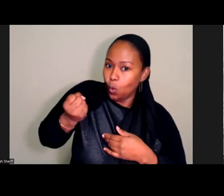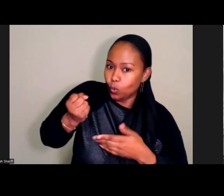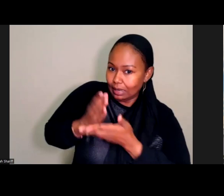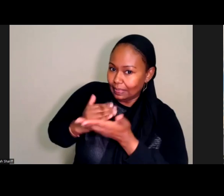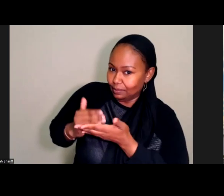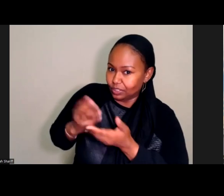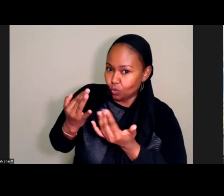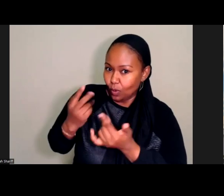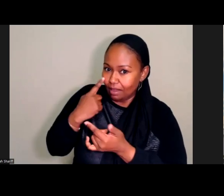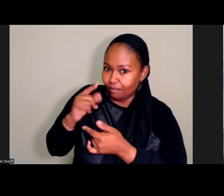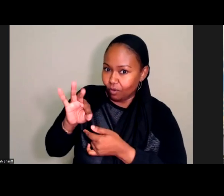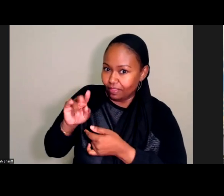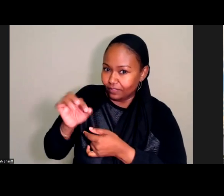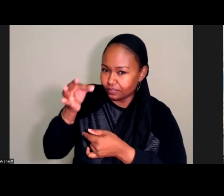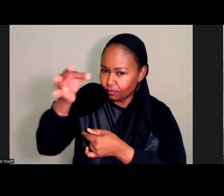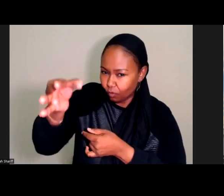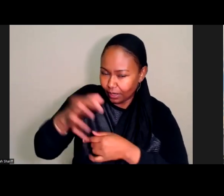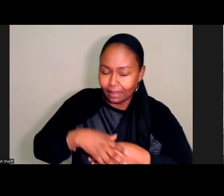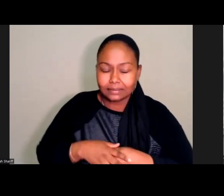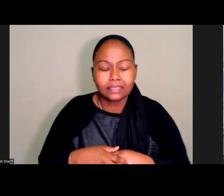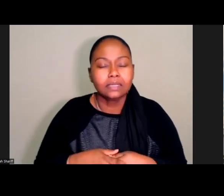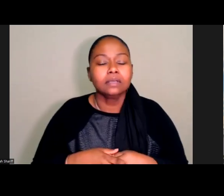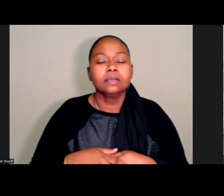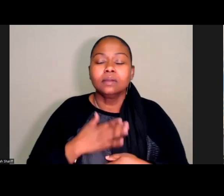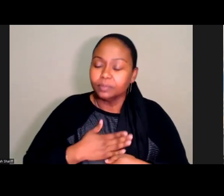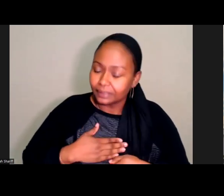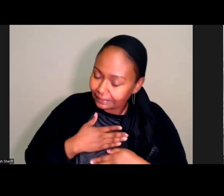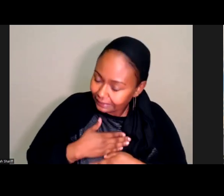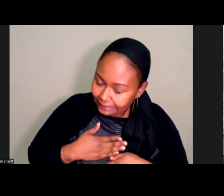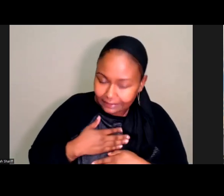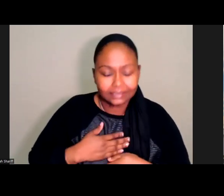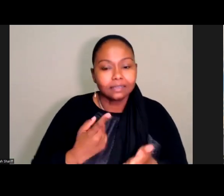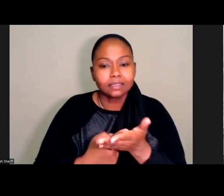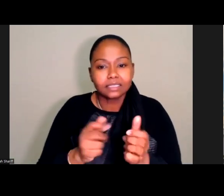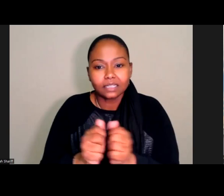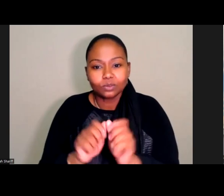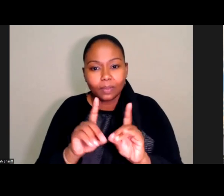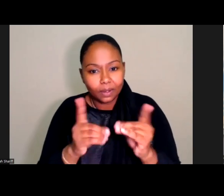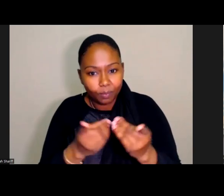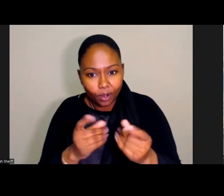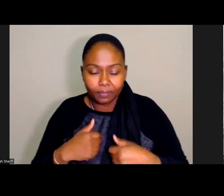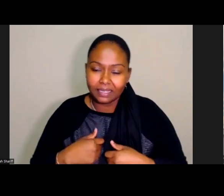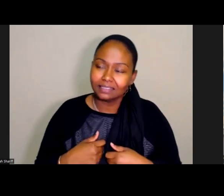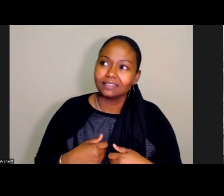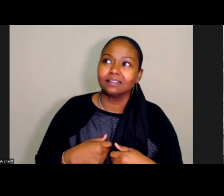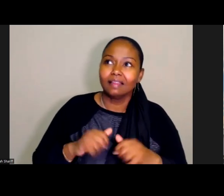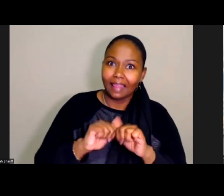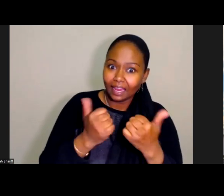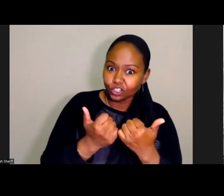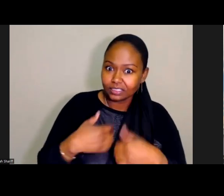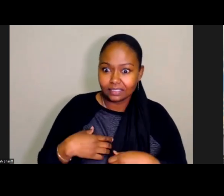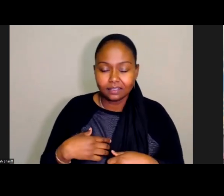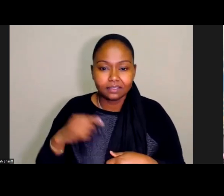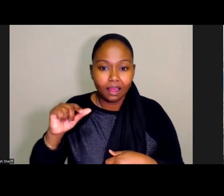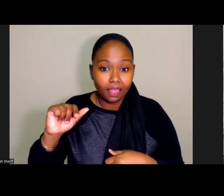fiscal forecast, please talk to the departments, talk to the agencies, talk to the governor's